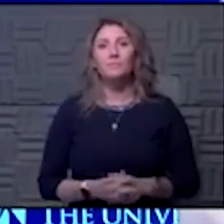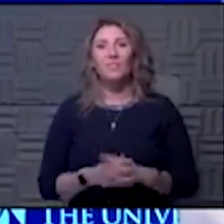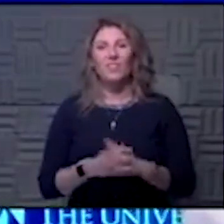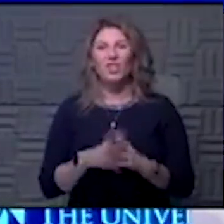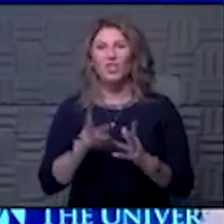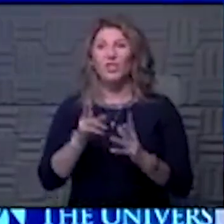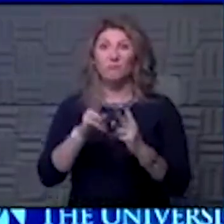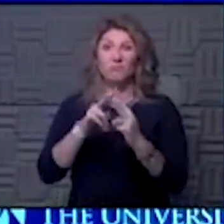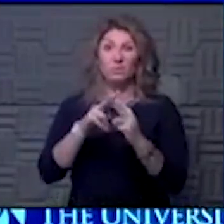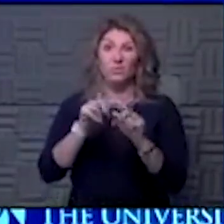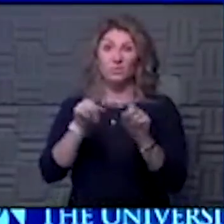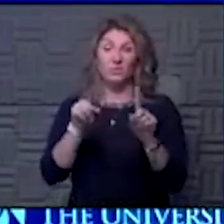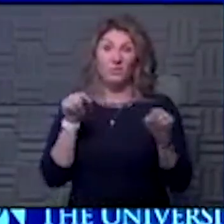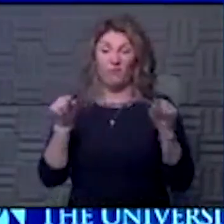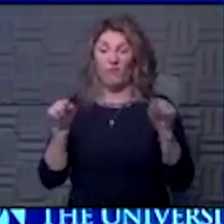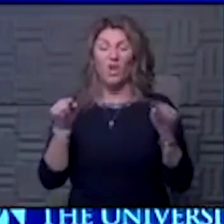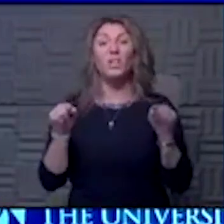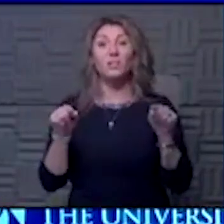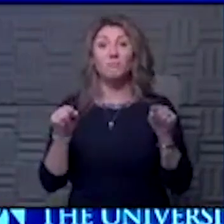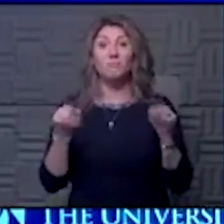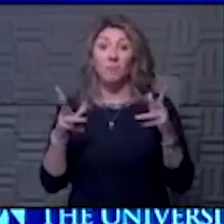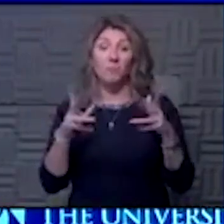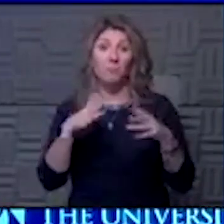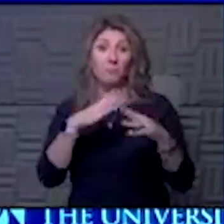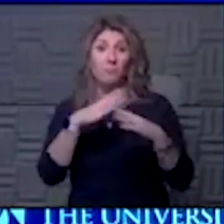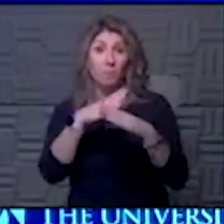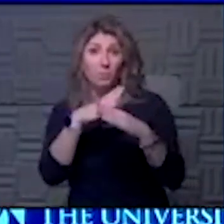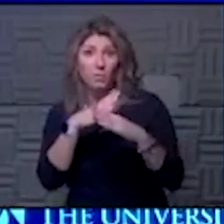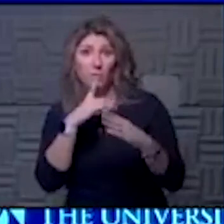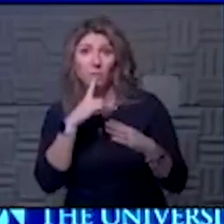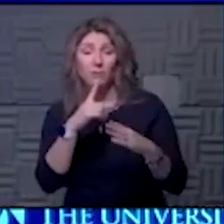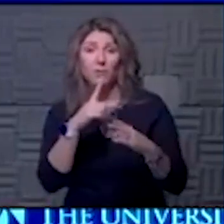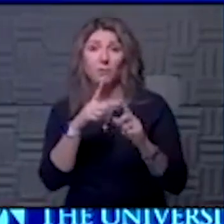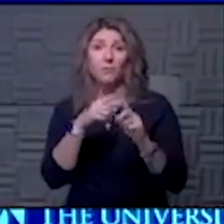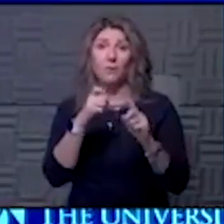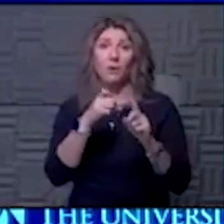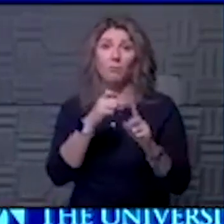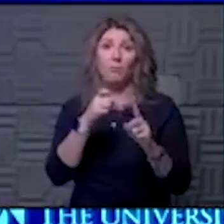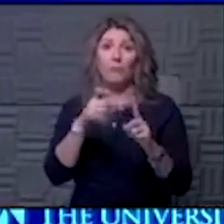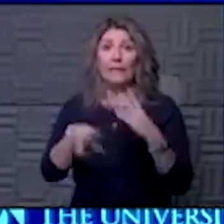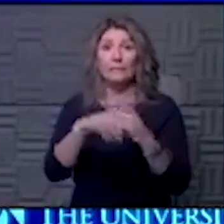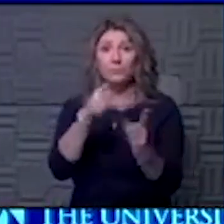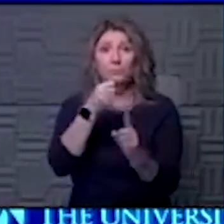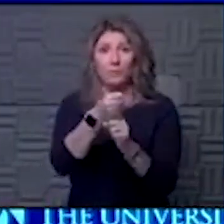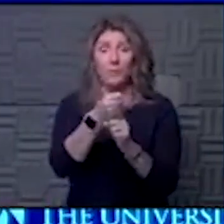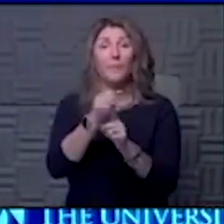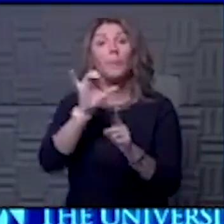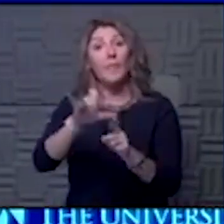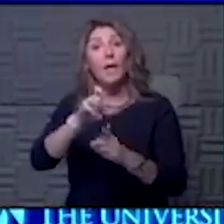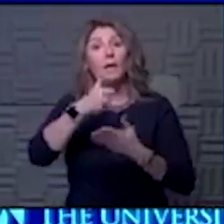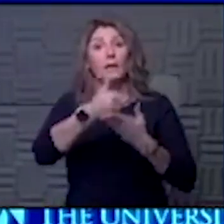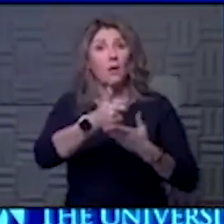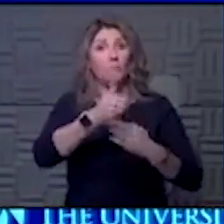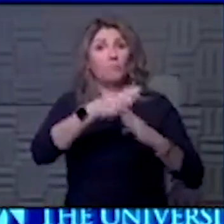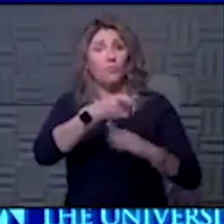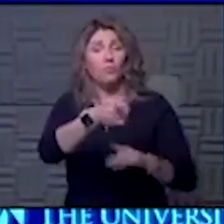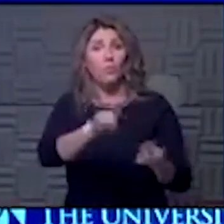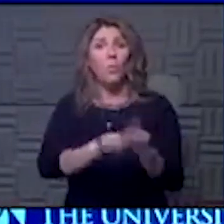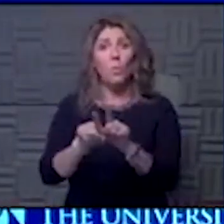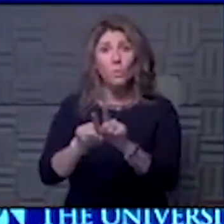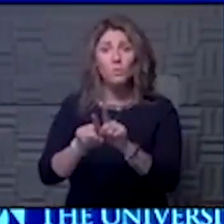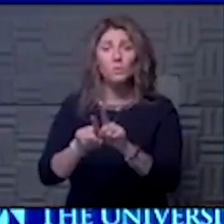are two different things, as you pointed out, and it may actually protect you from another insult from COVID-19. And as a result, that could help protect you too.